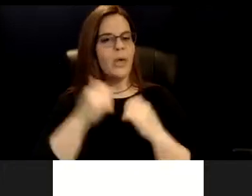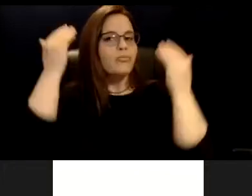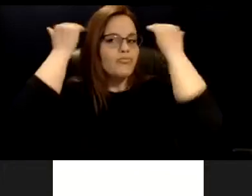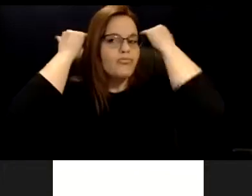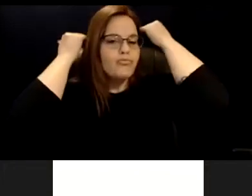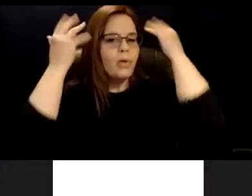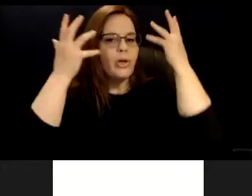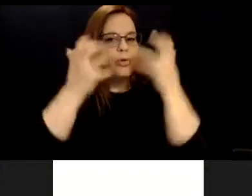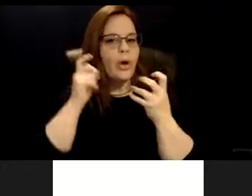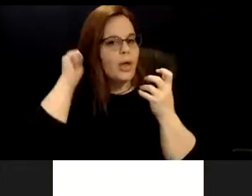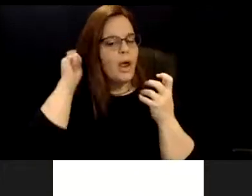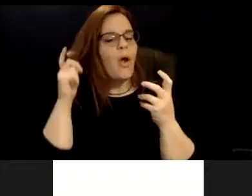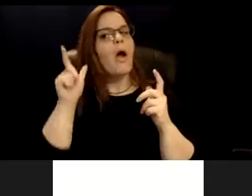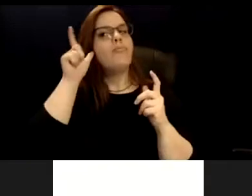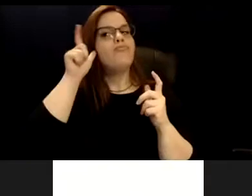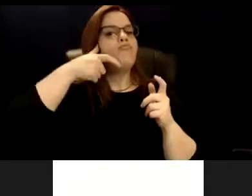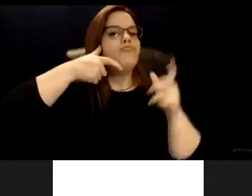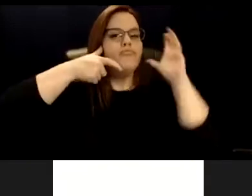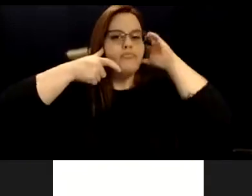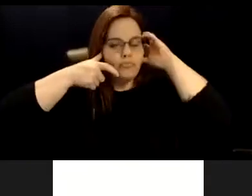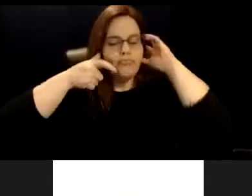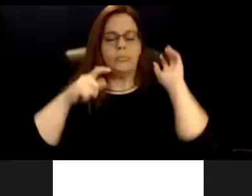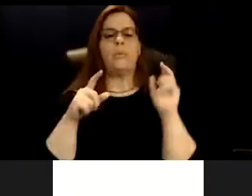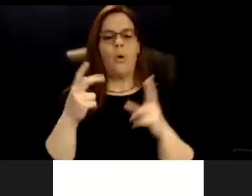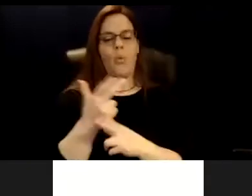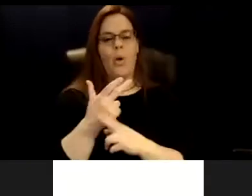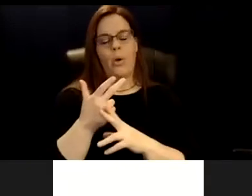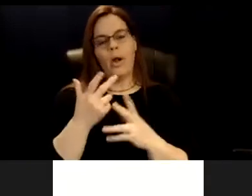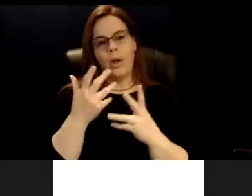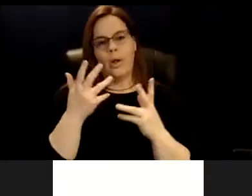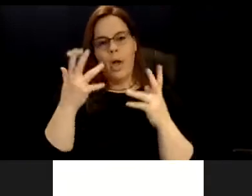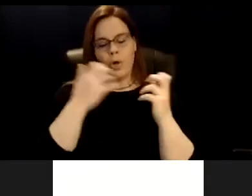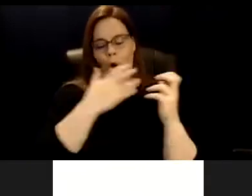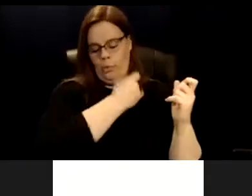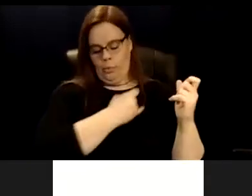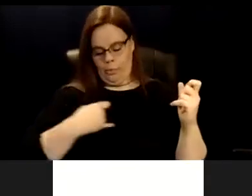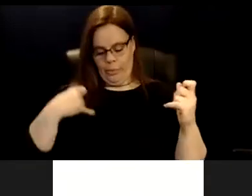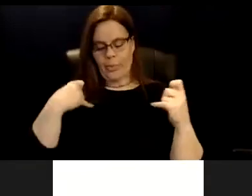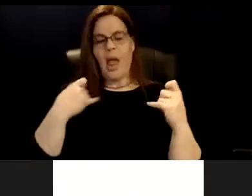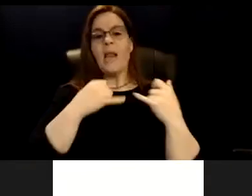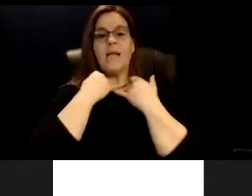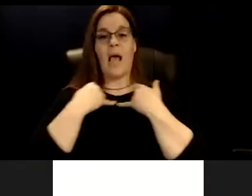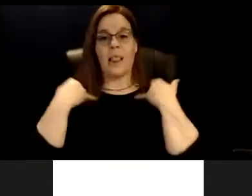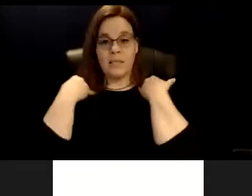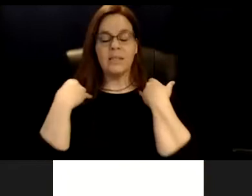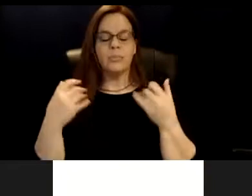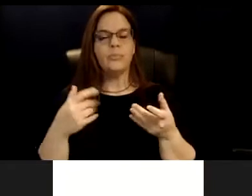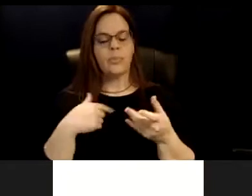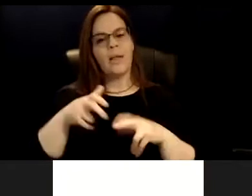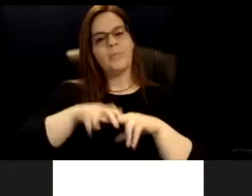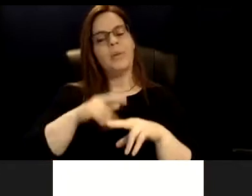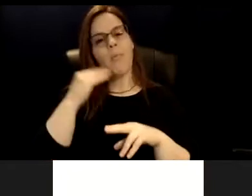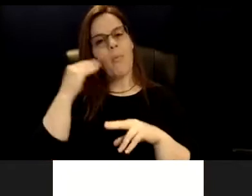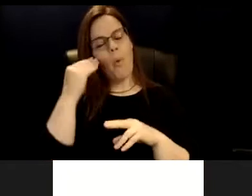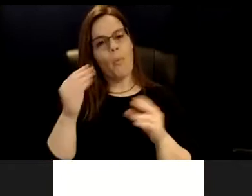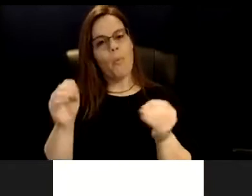headset with a little microphone, wearing a dark sort of scoop neck shirt and a little necklace, and I'm sitting in my home office, which